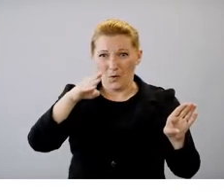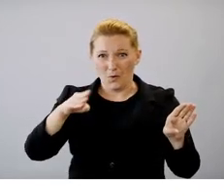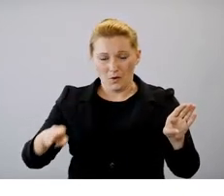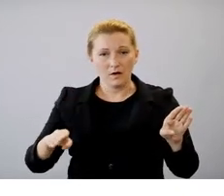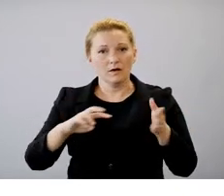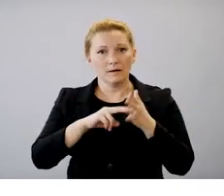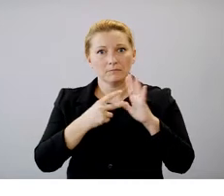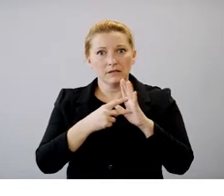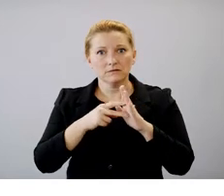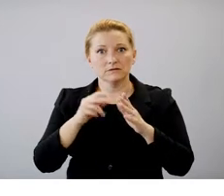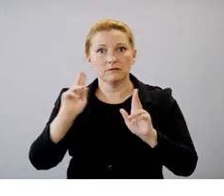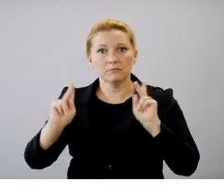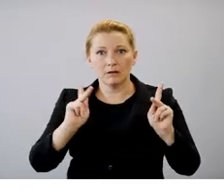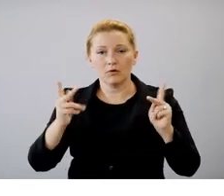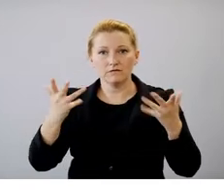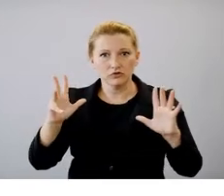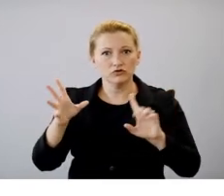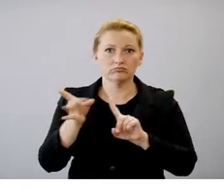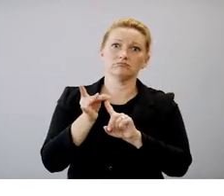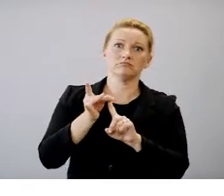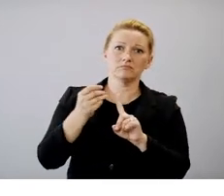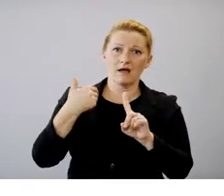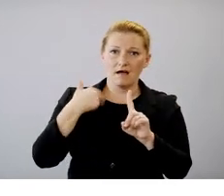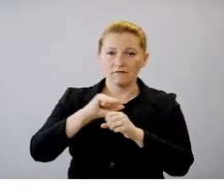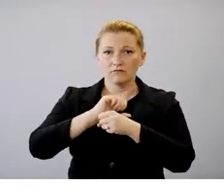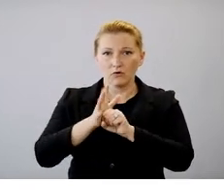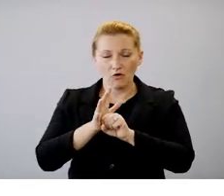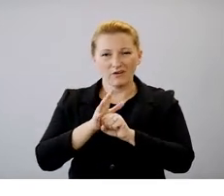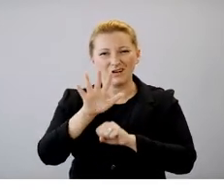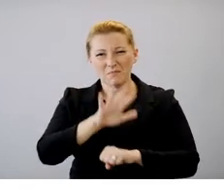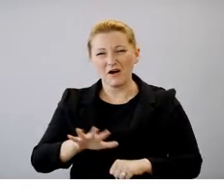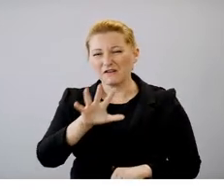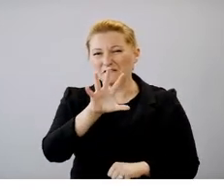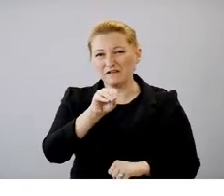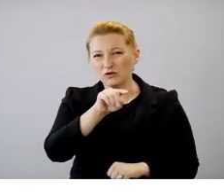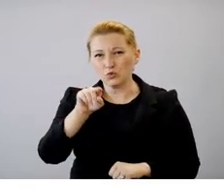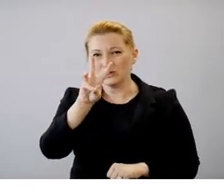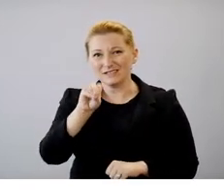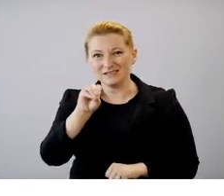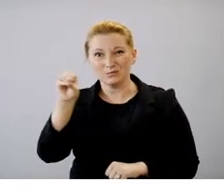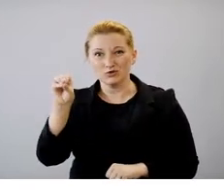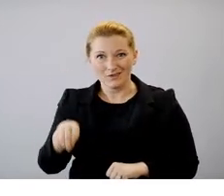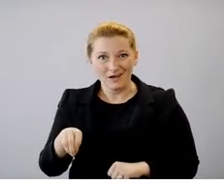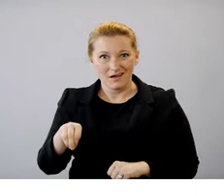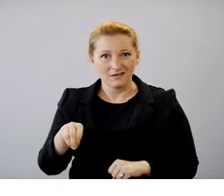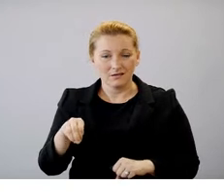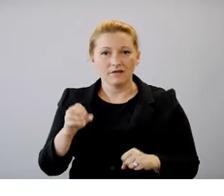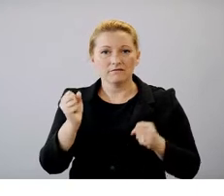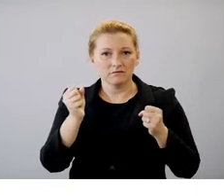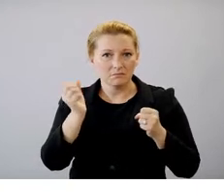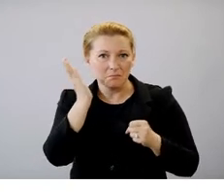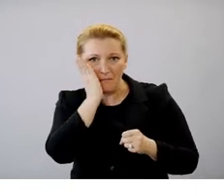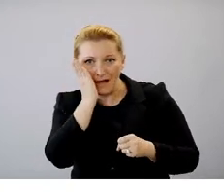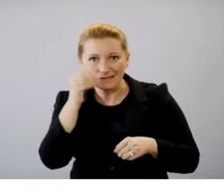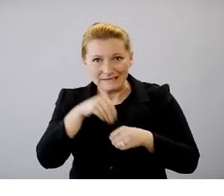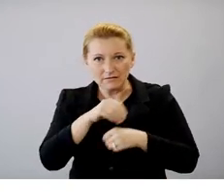of the hospital beds in use, or actually of all of the beds that were available.